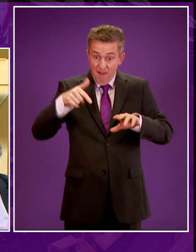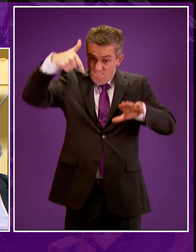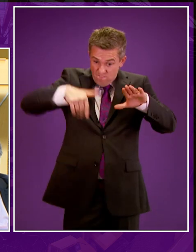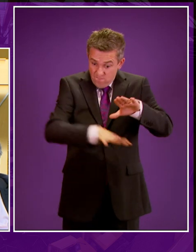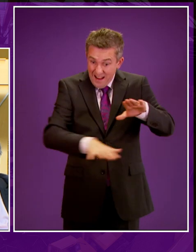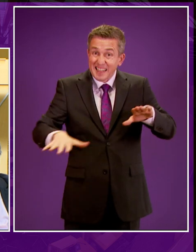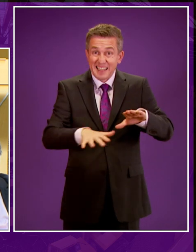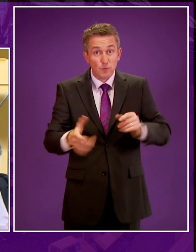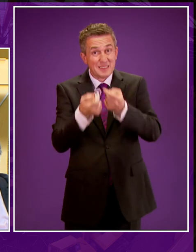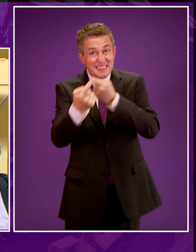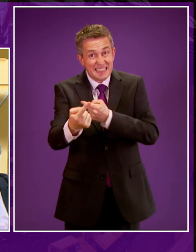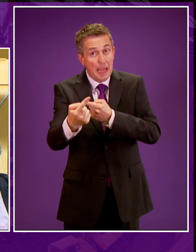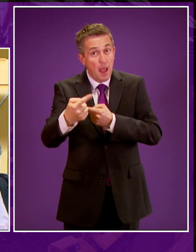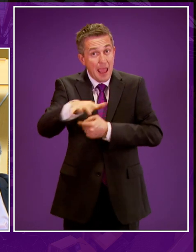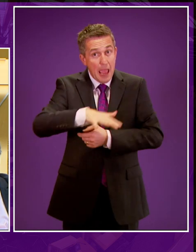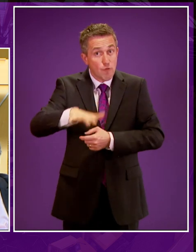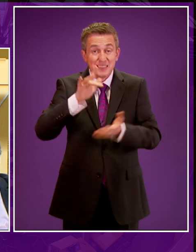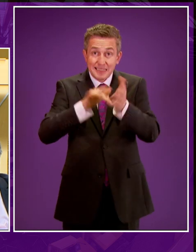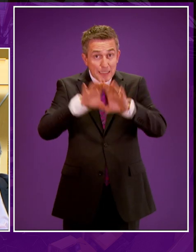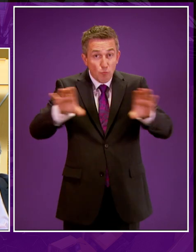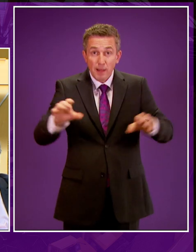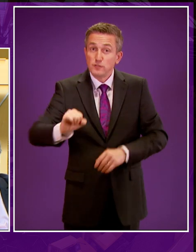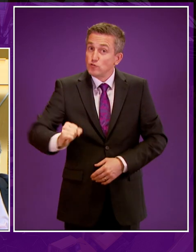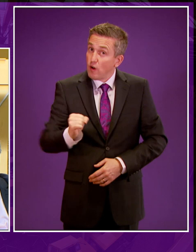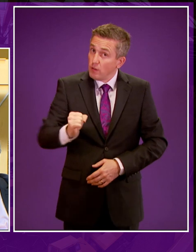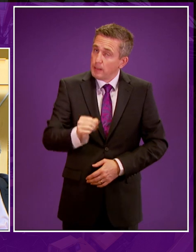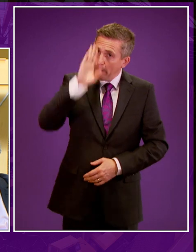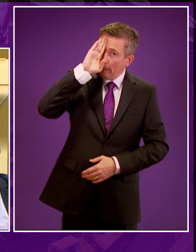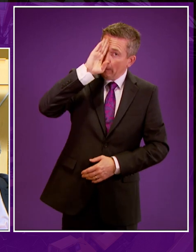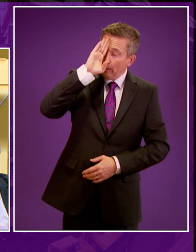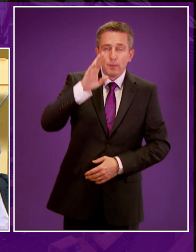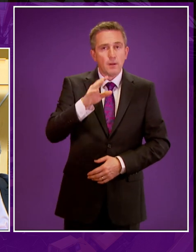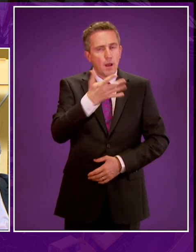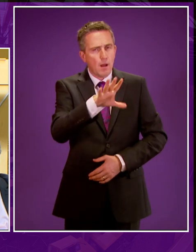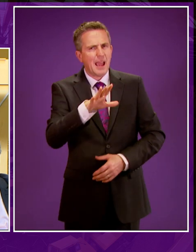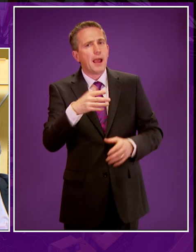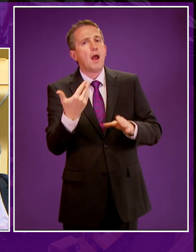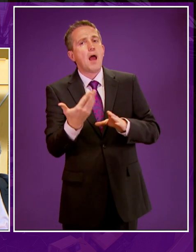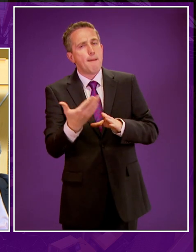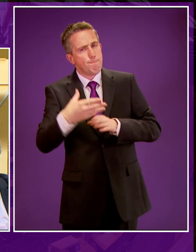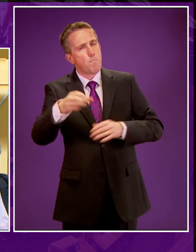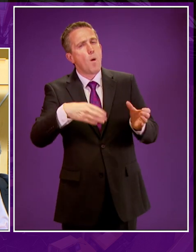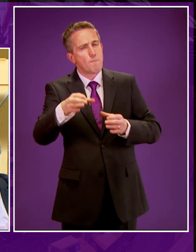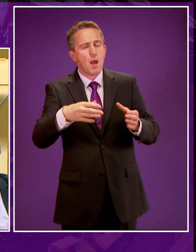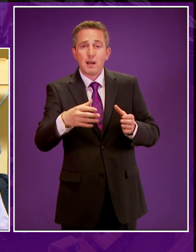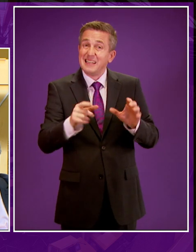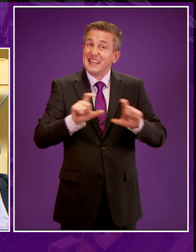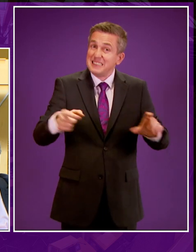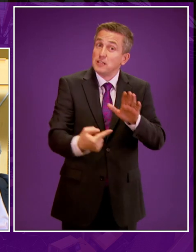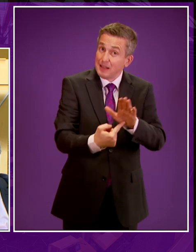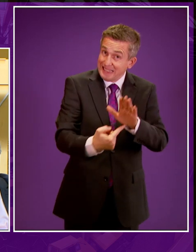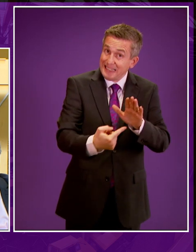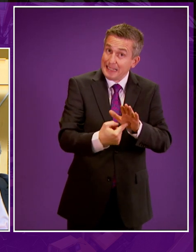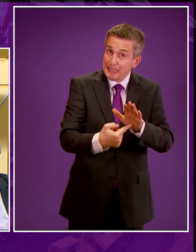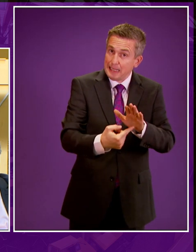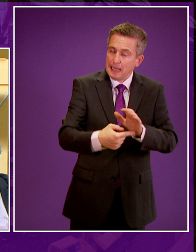was proposed across areas of the densely populated central belt of Scotland. Creating employment and inclusive economic growth will always be key priorities for